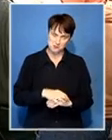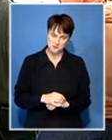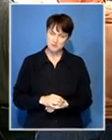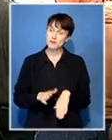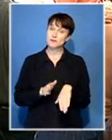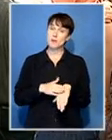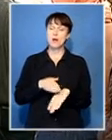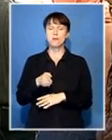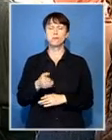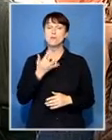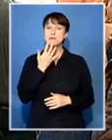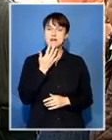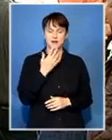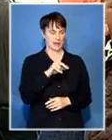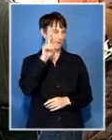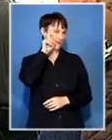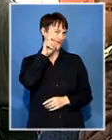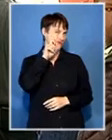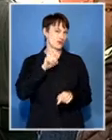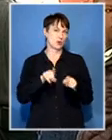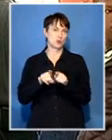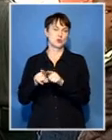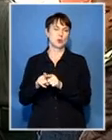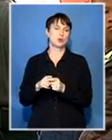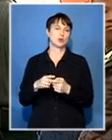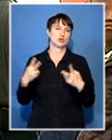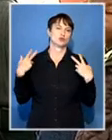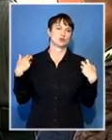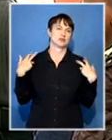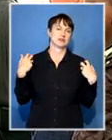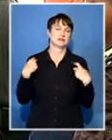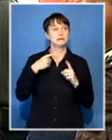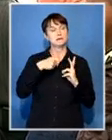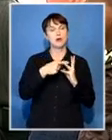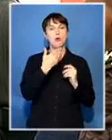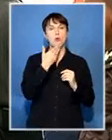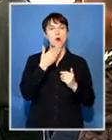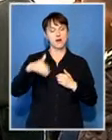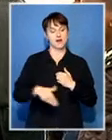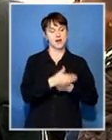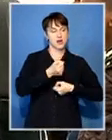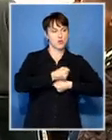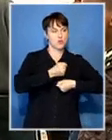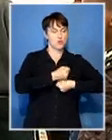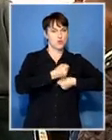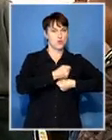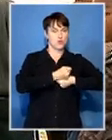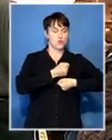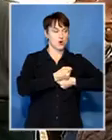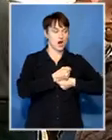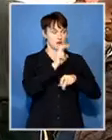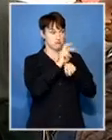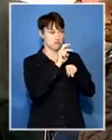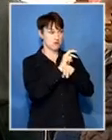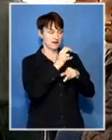elderly people and a lot of security guard officers I suppose they were coming back from night shift wanting to make sure that before they go off to sleep they